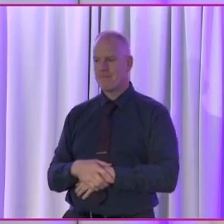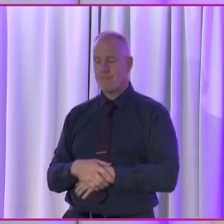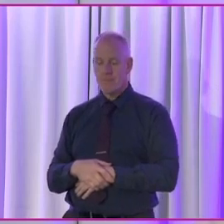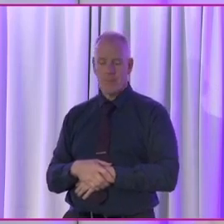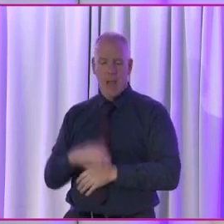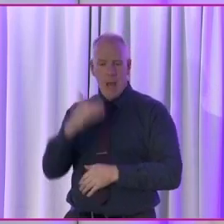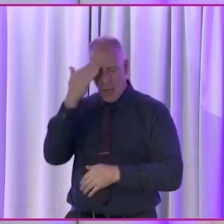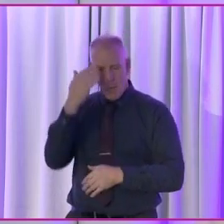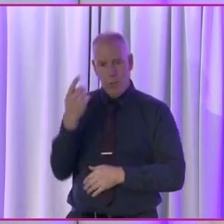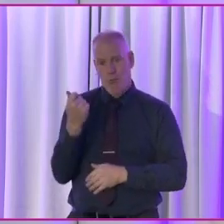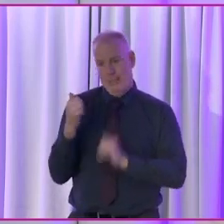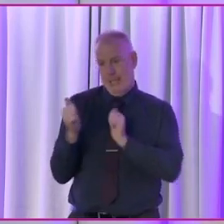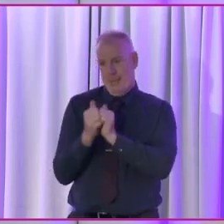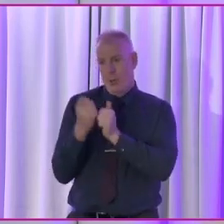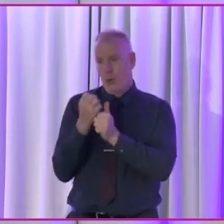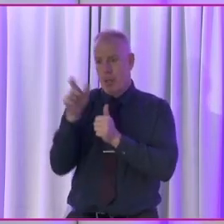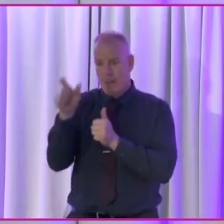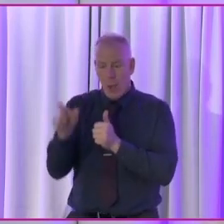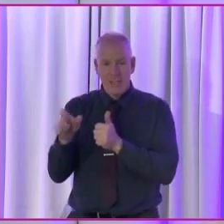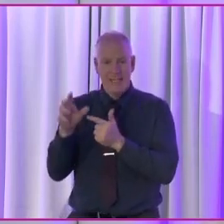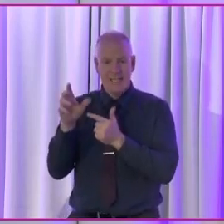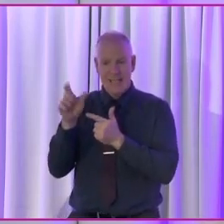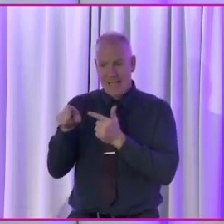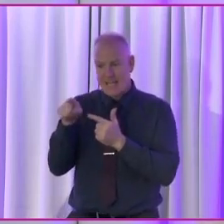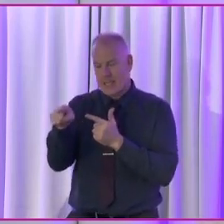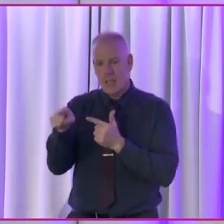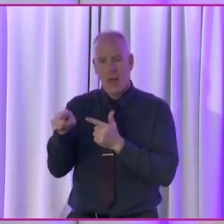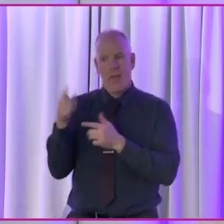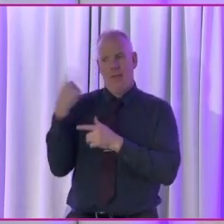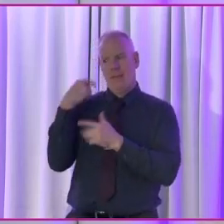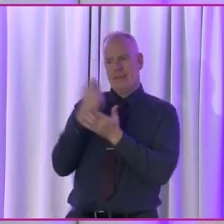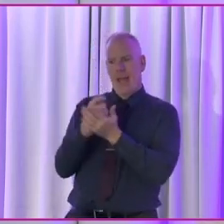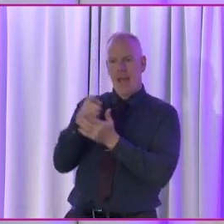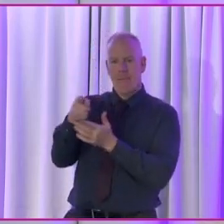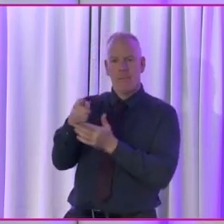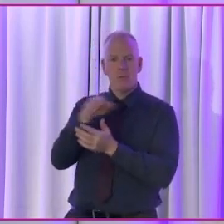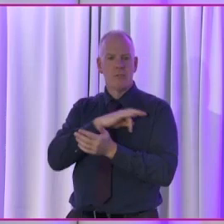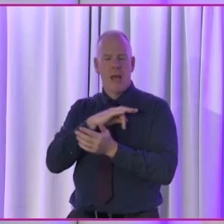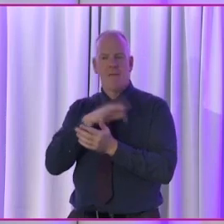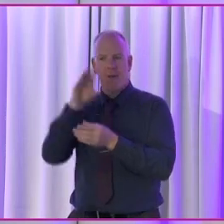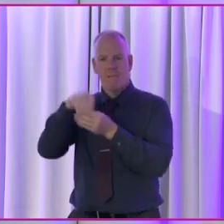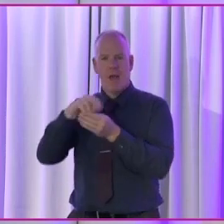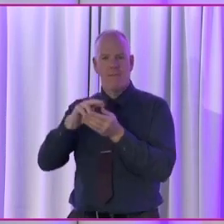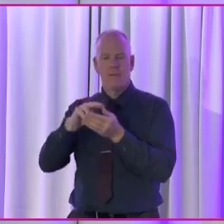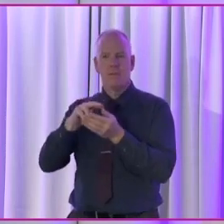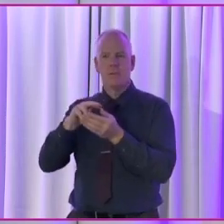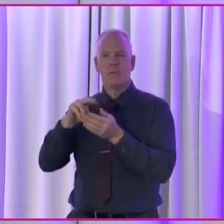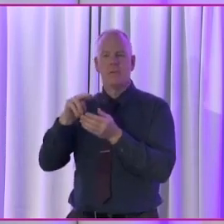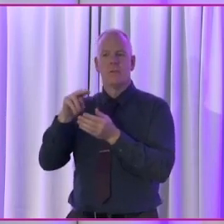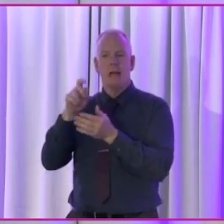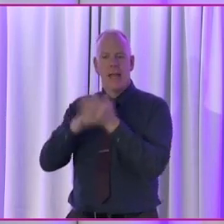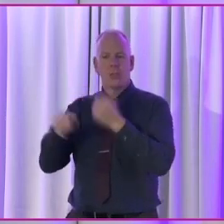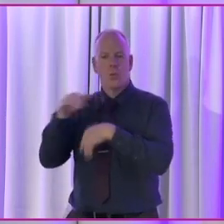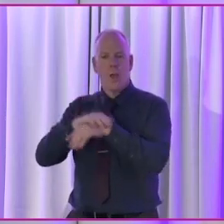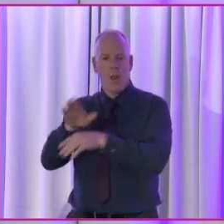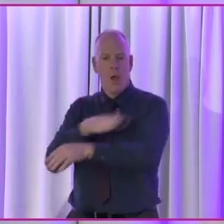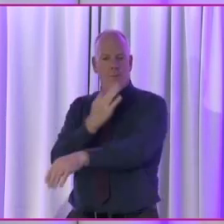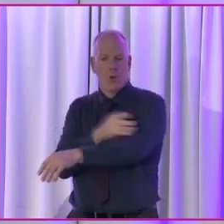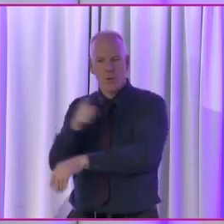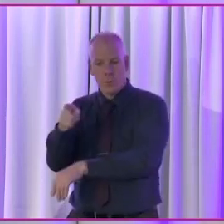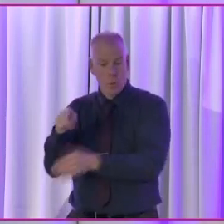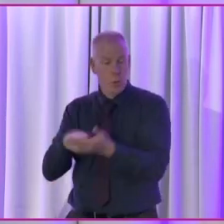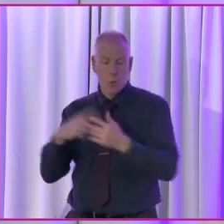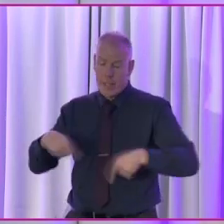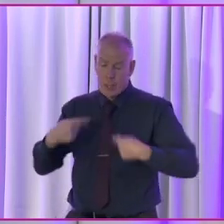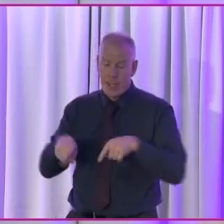I've just recently met another of our candidates who's just, at the time she was going forward for a convention in Longford, and she's a